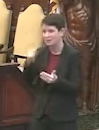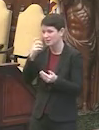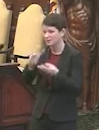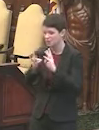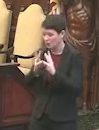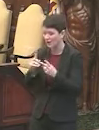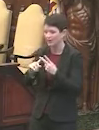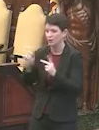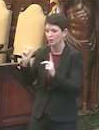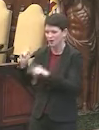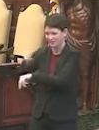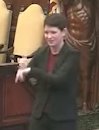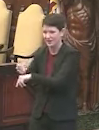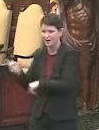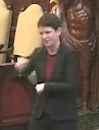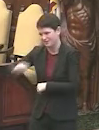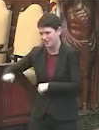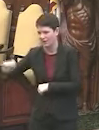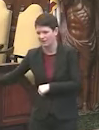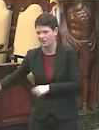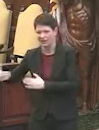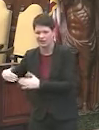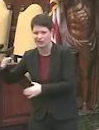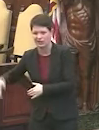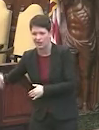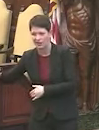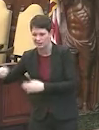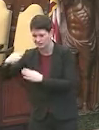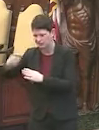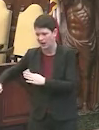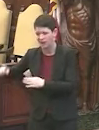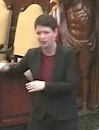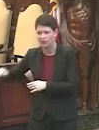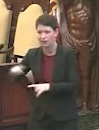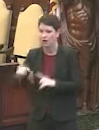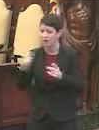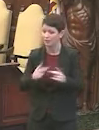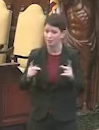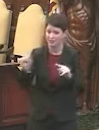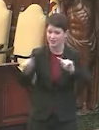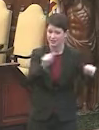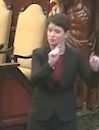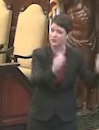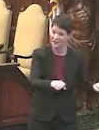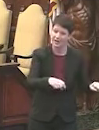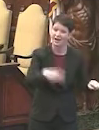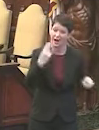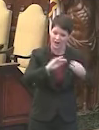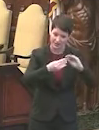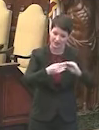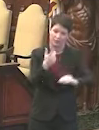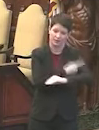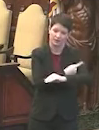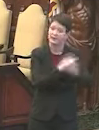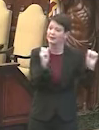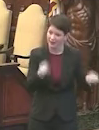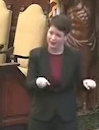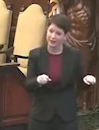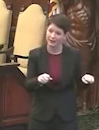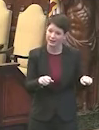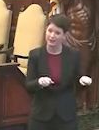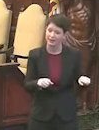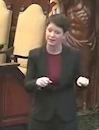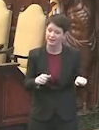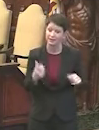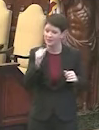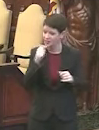weather and the location of it. But that doesn't mean that there are other places we could do high volume vaccination that don't have